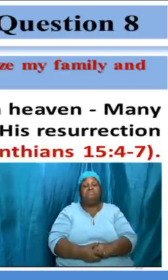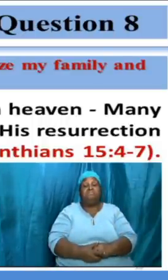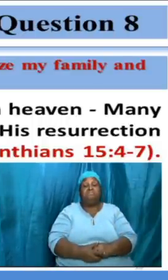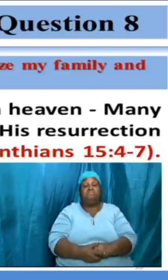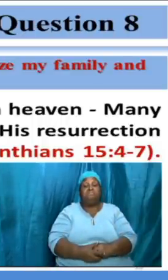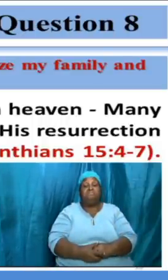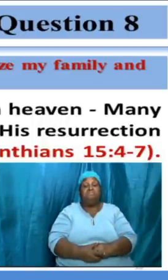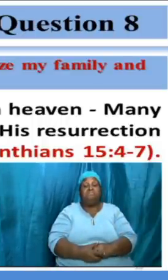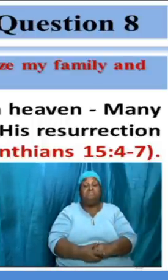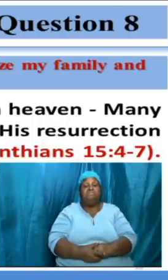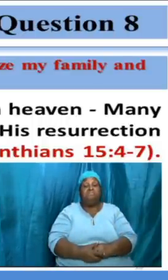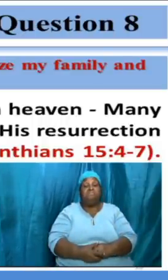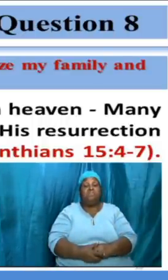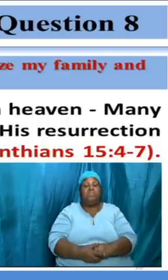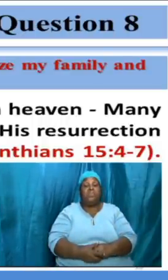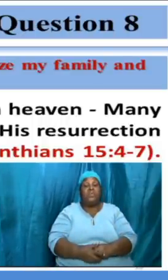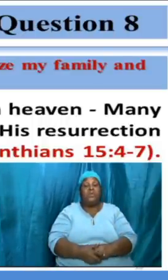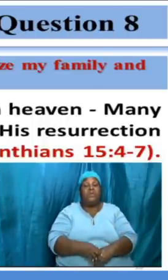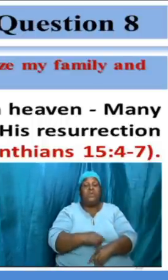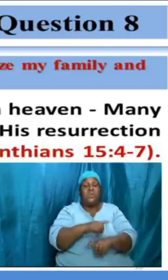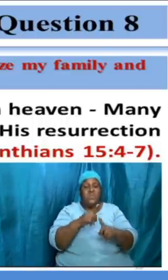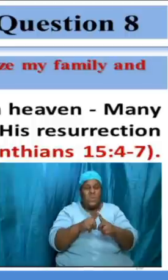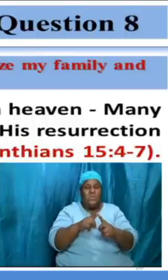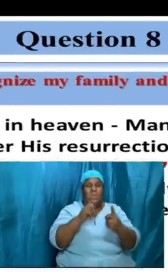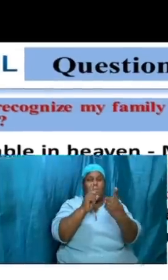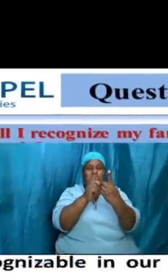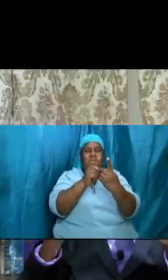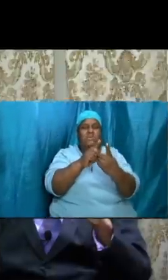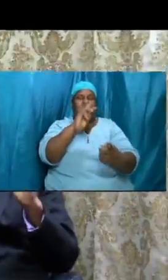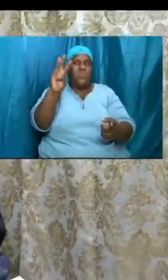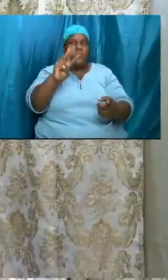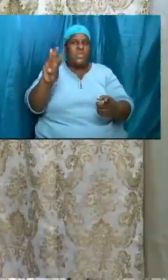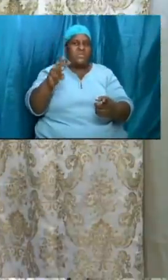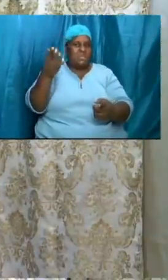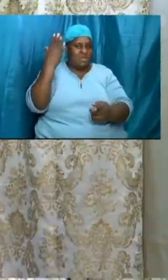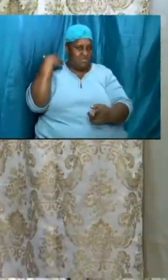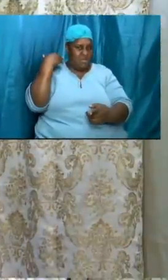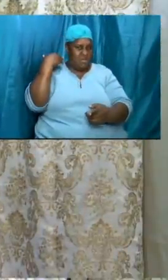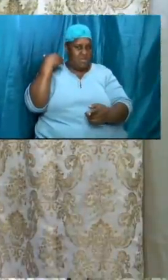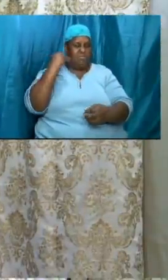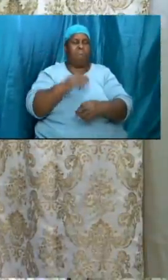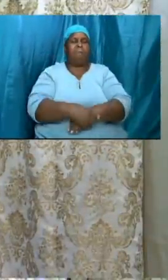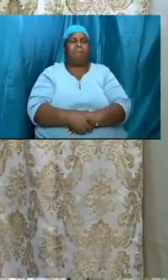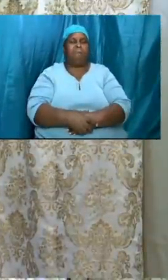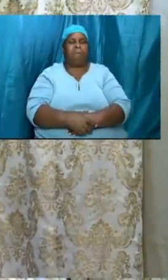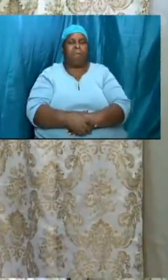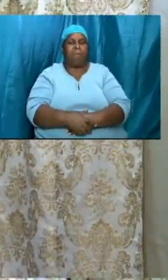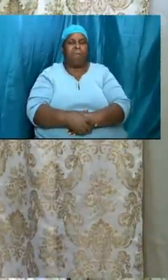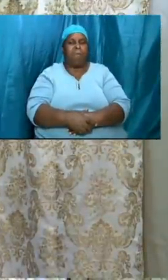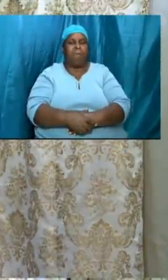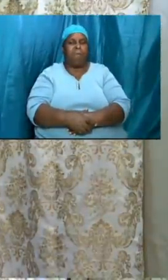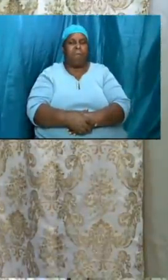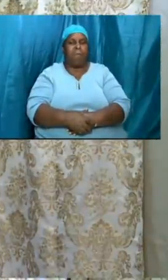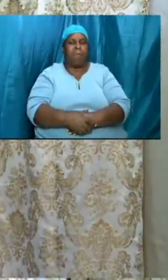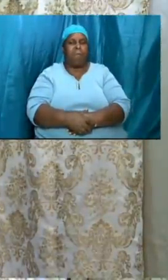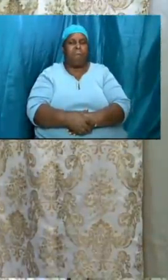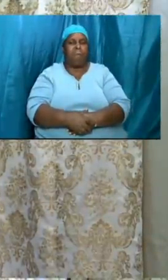when we met last week we did say we did say